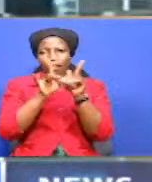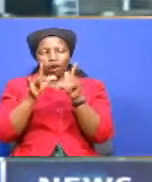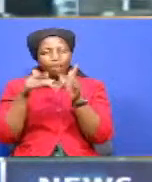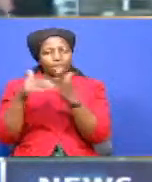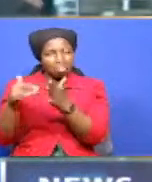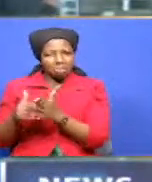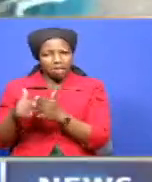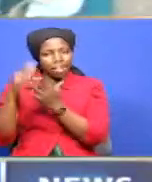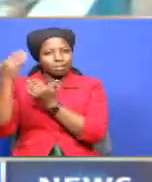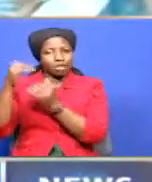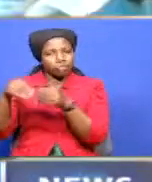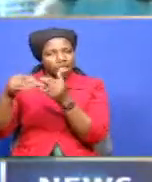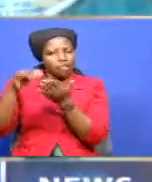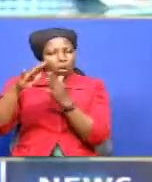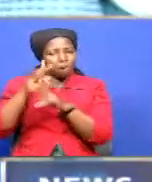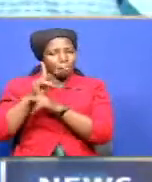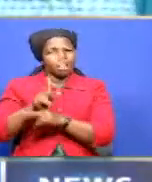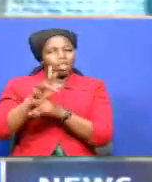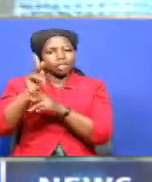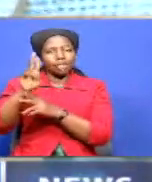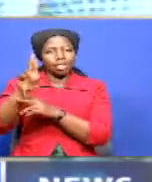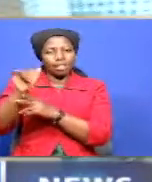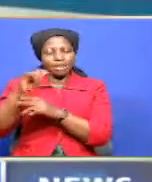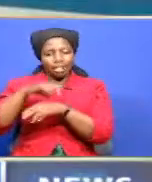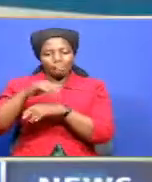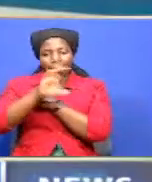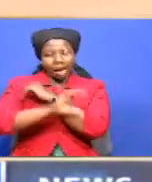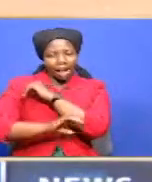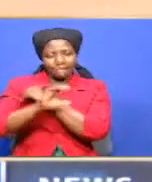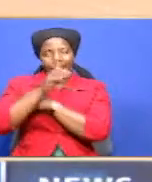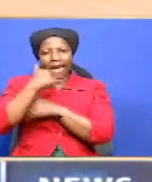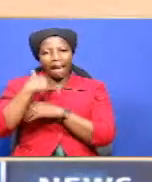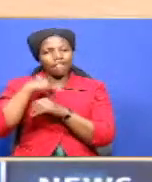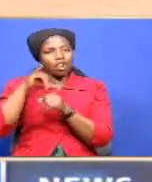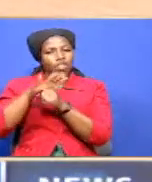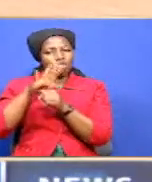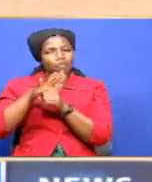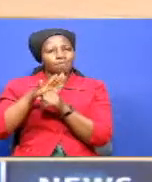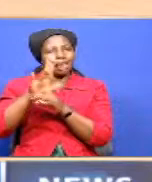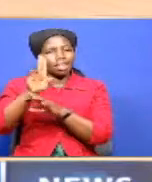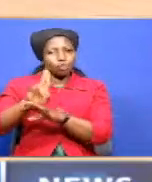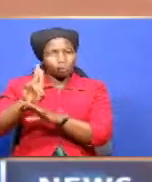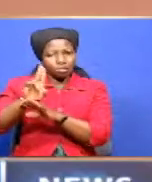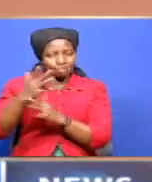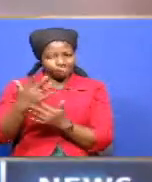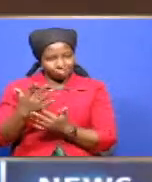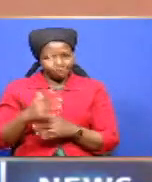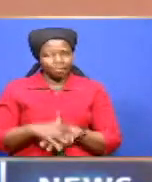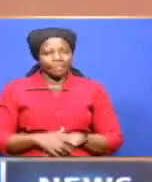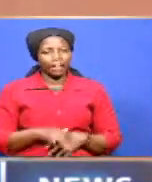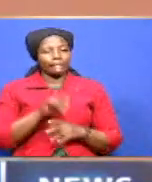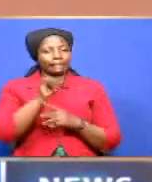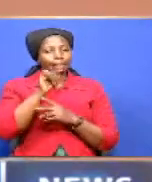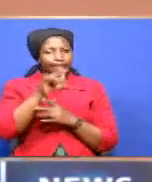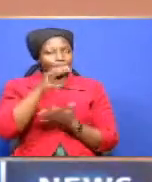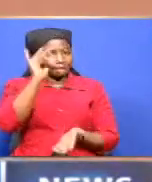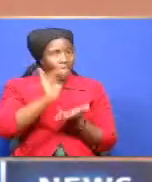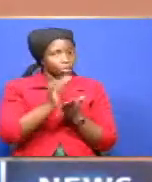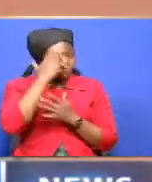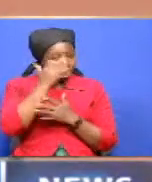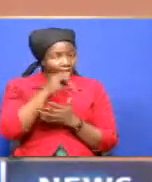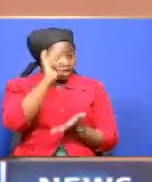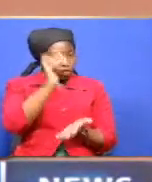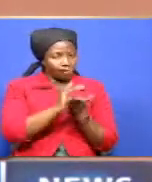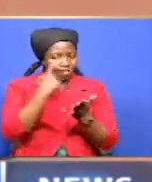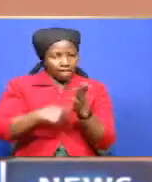on the kenya revenue authority at a time when the country is facing mounting expenditure squeeze the shortfall has been caused by reduced tax